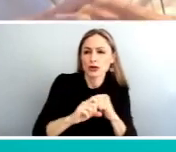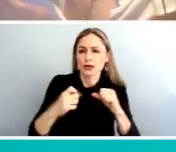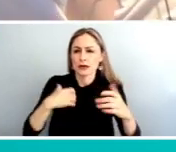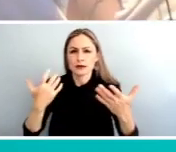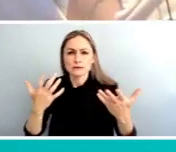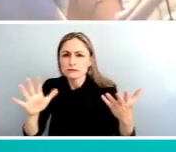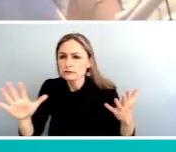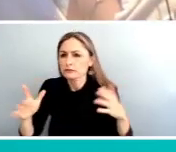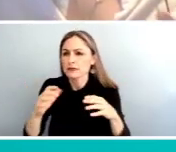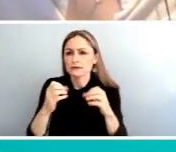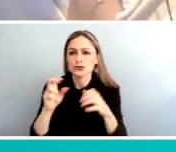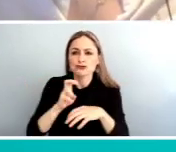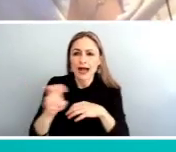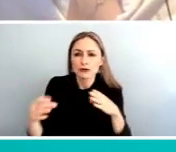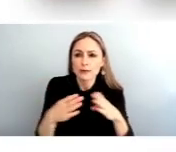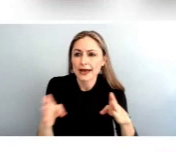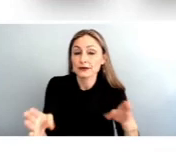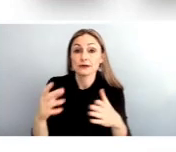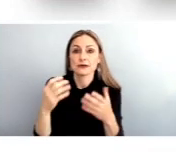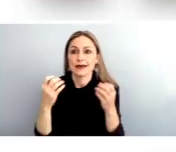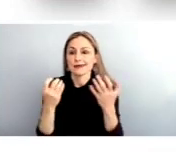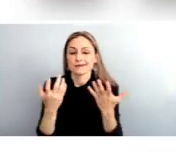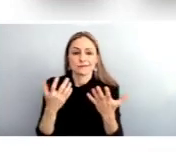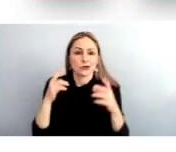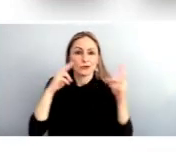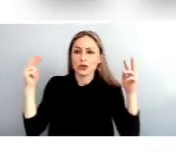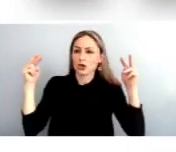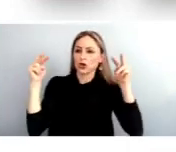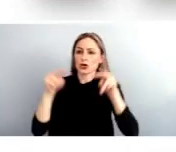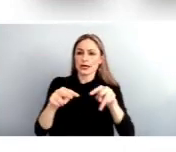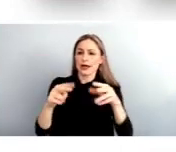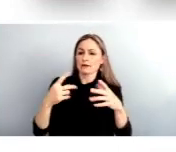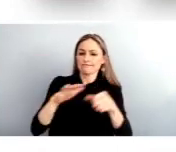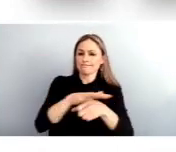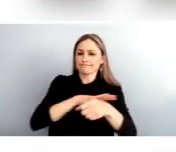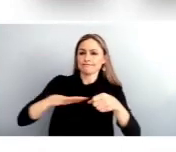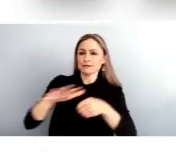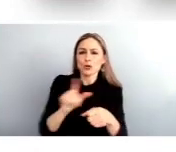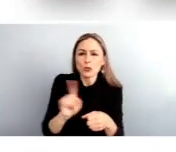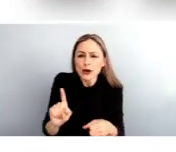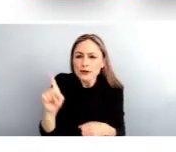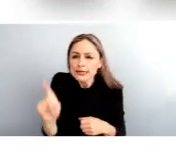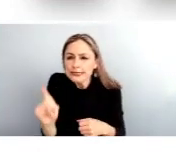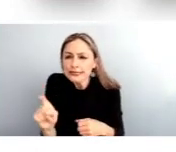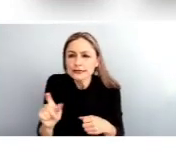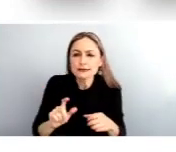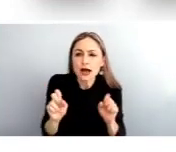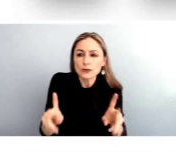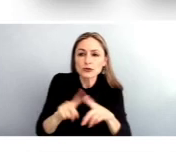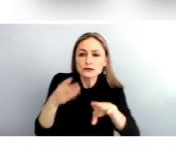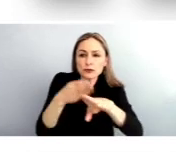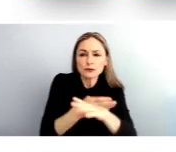what the region looks like from a high level perspective so we can understand where the needs are and where the opportunities for improvements are.